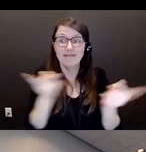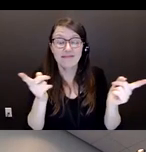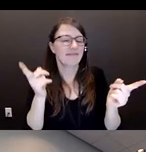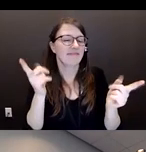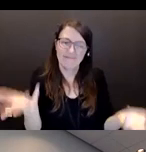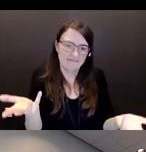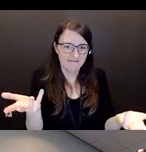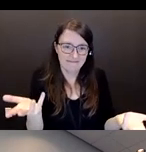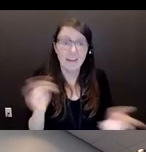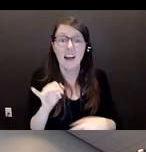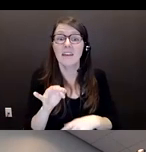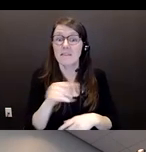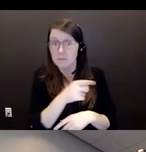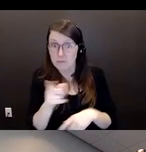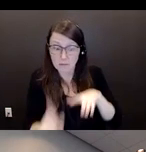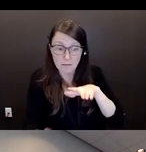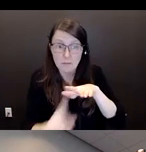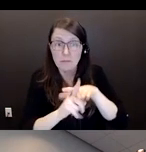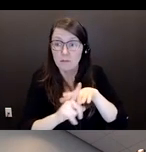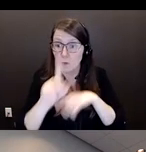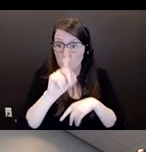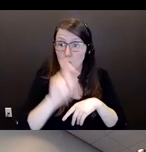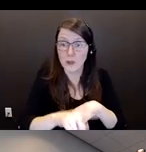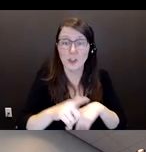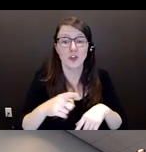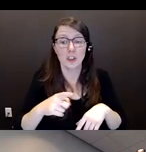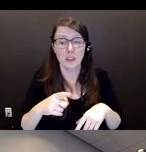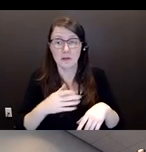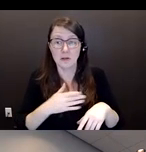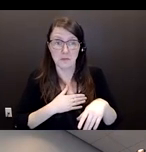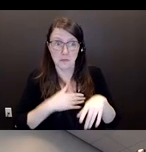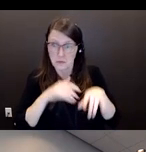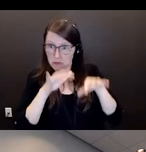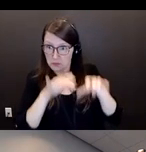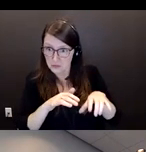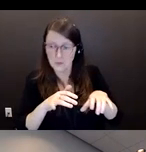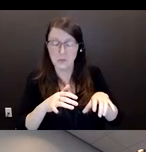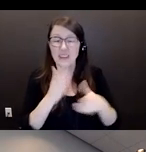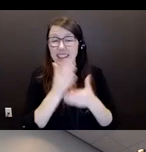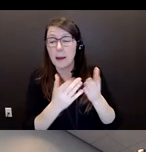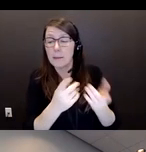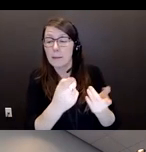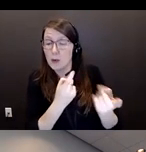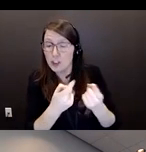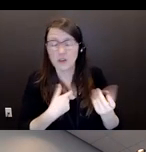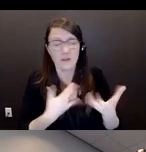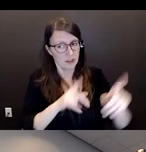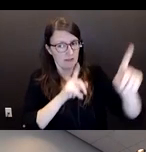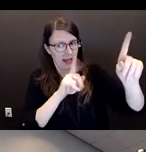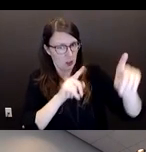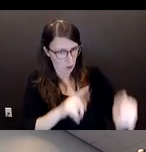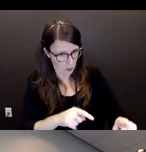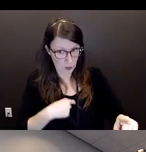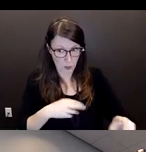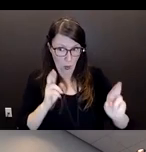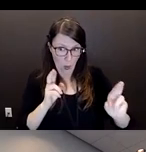you do have questions, I've answered a couple already. I hope they were acceptable answers, but do put them up and I'll do the best I can